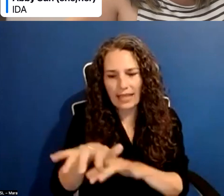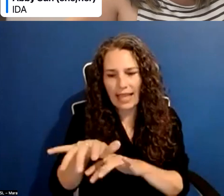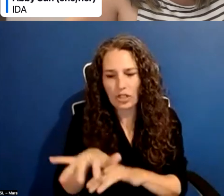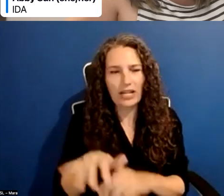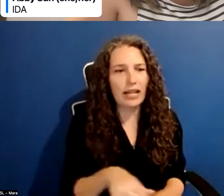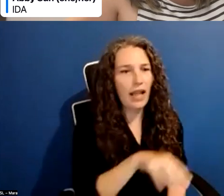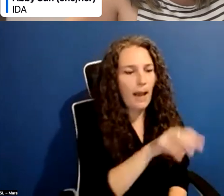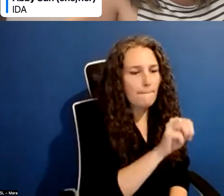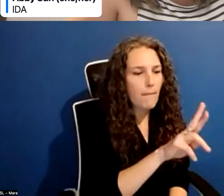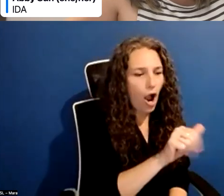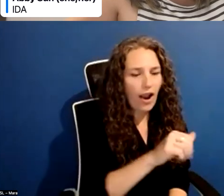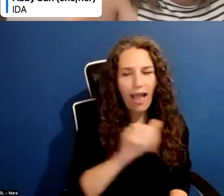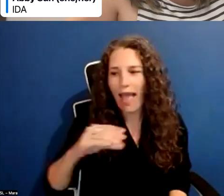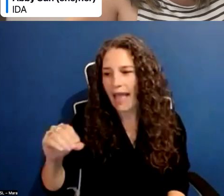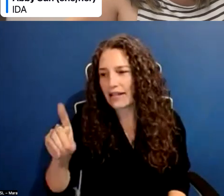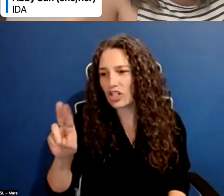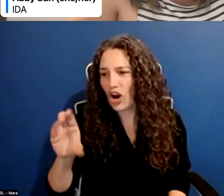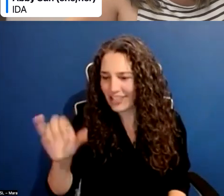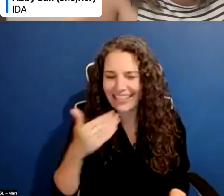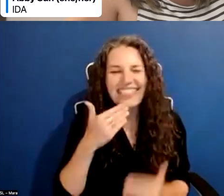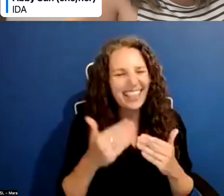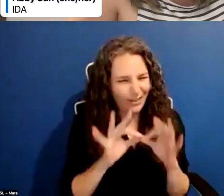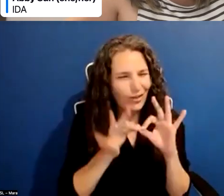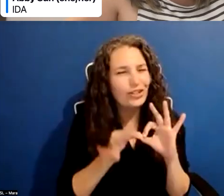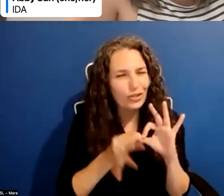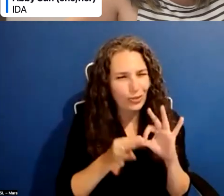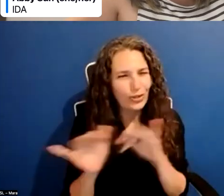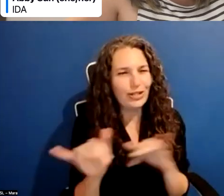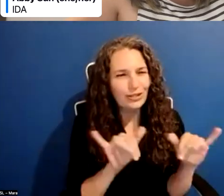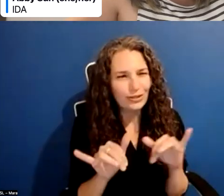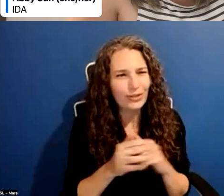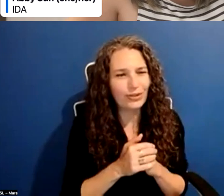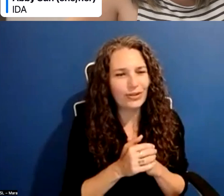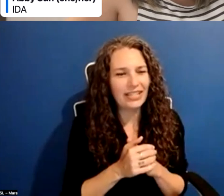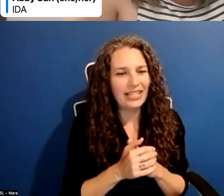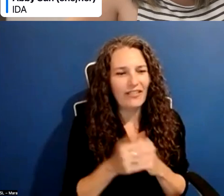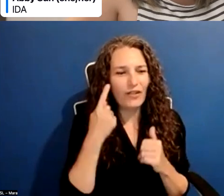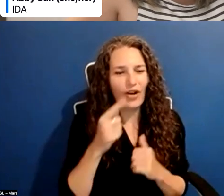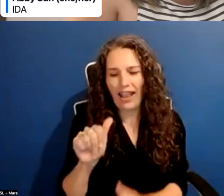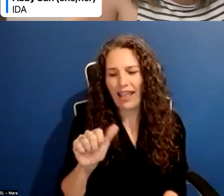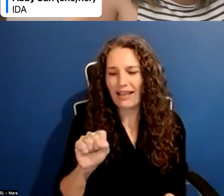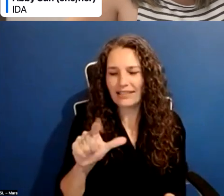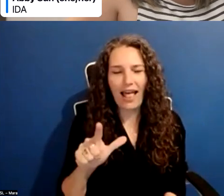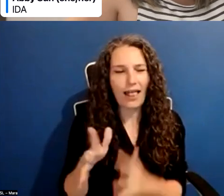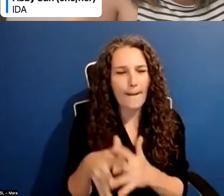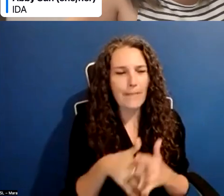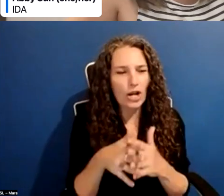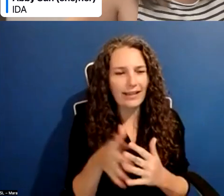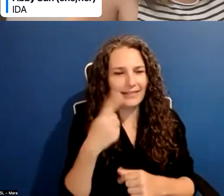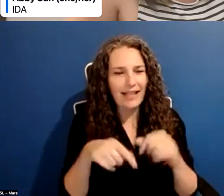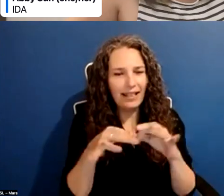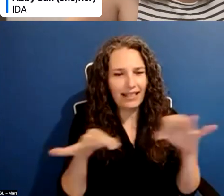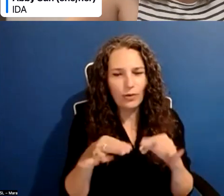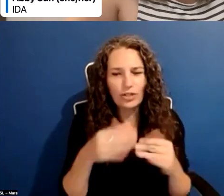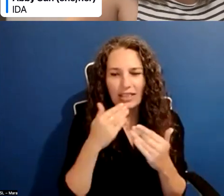to Mara and Darcy for interpreting, um, to ASL, American Fine Language. Thank you to everybody here in